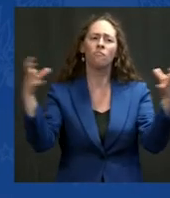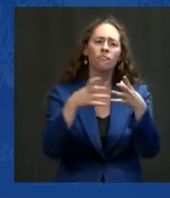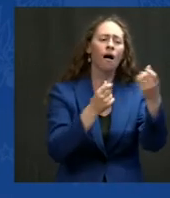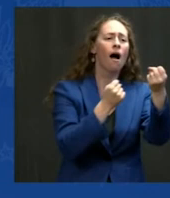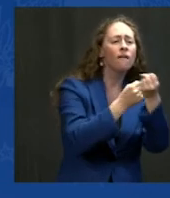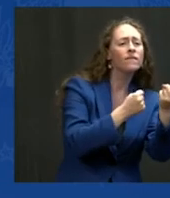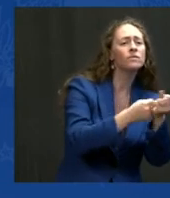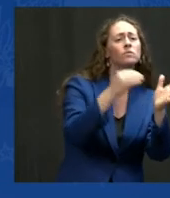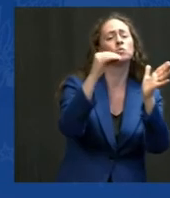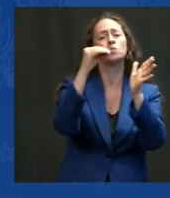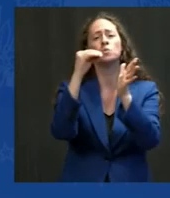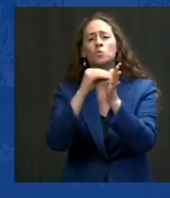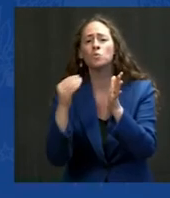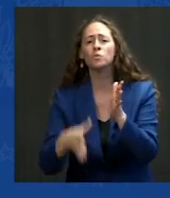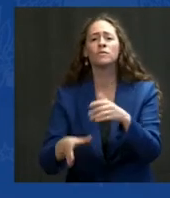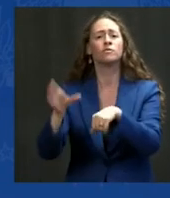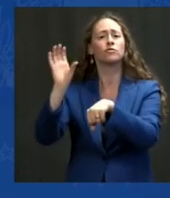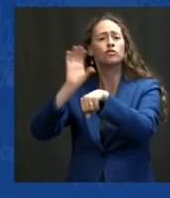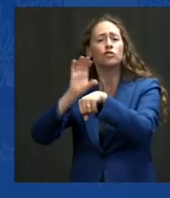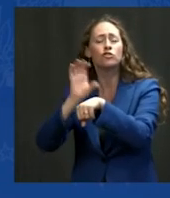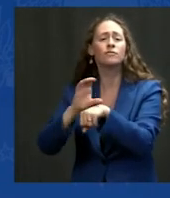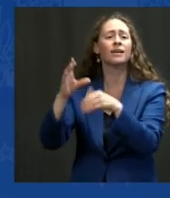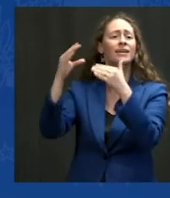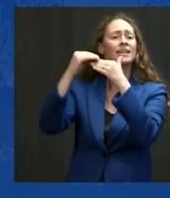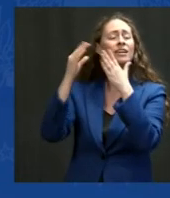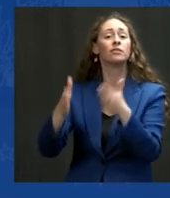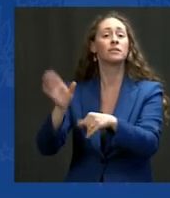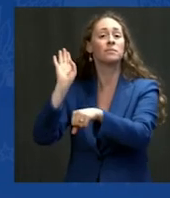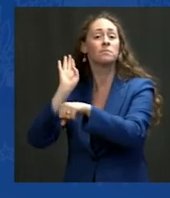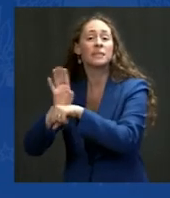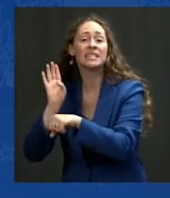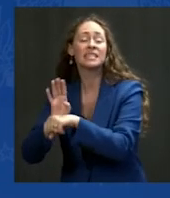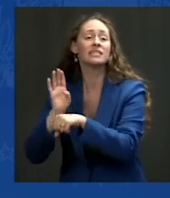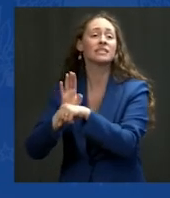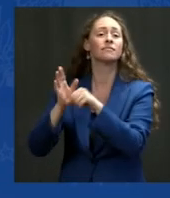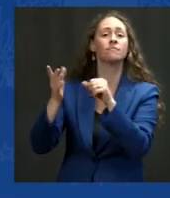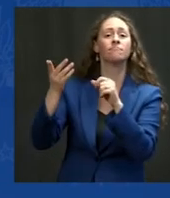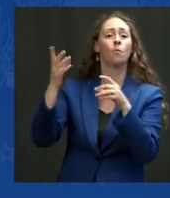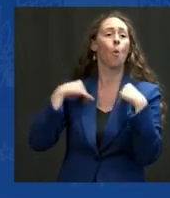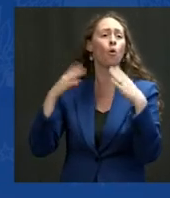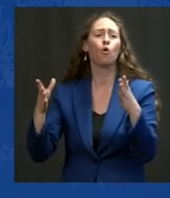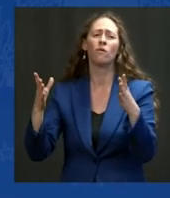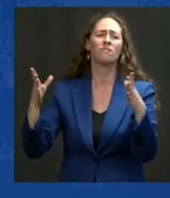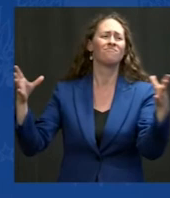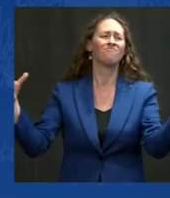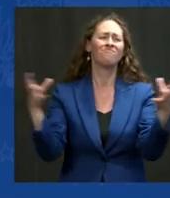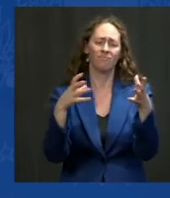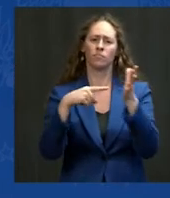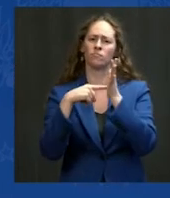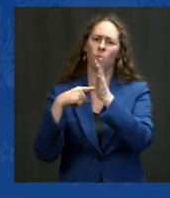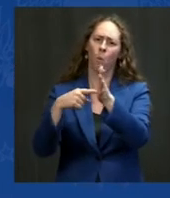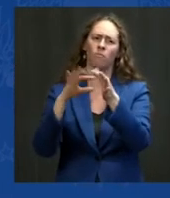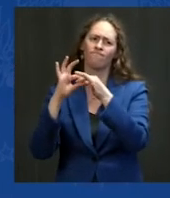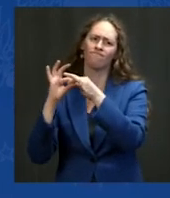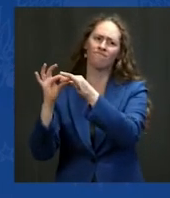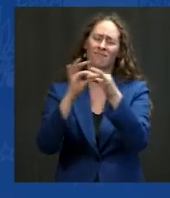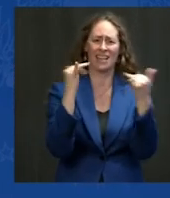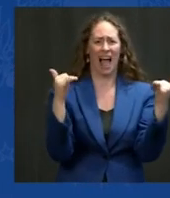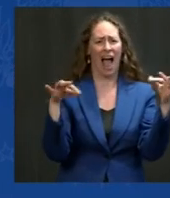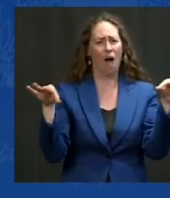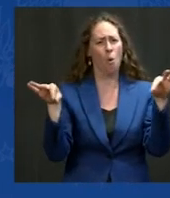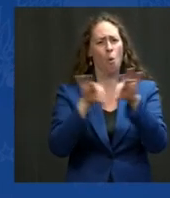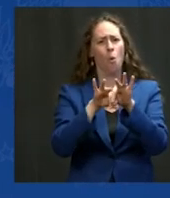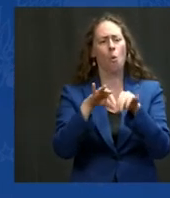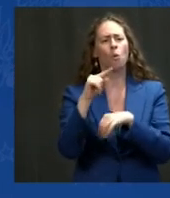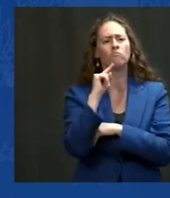leaders, the labor leaders, the business executives, and raise the urgency of this moment. Because as much as people know